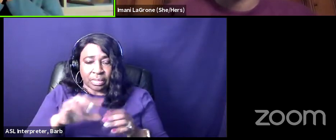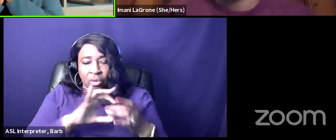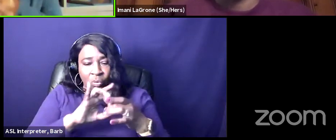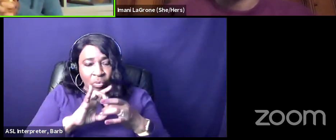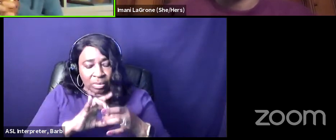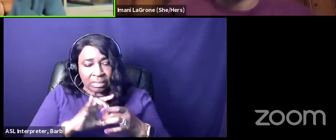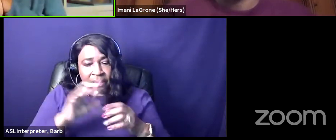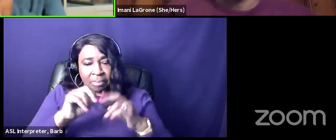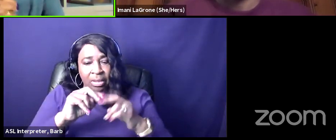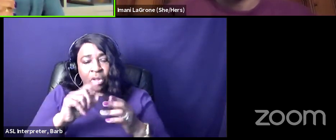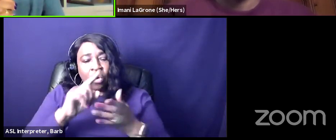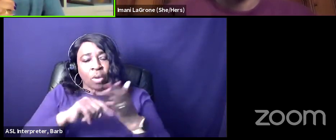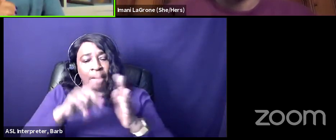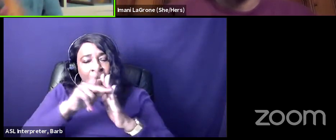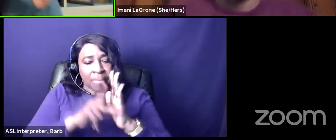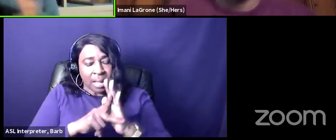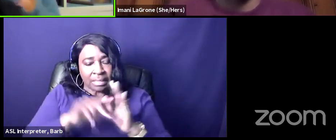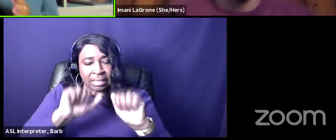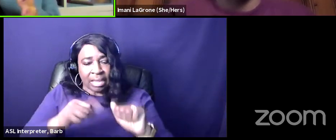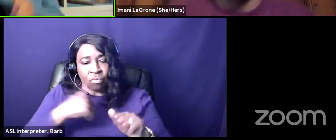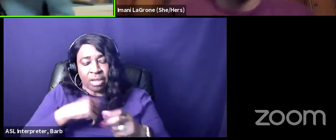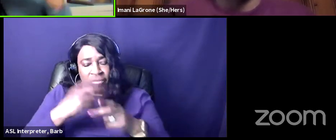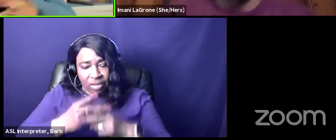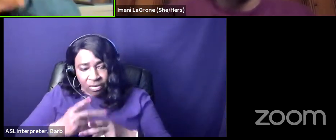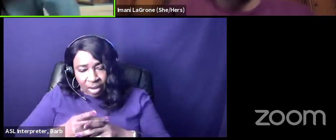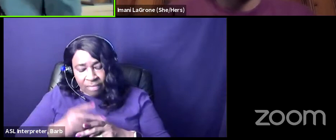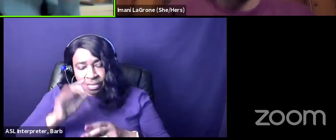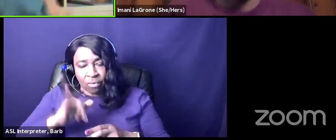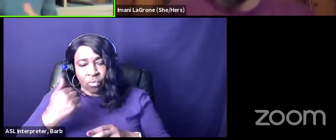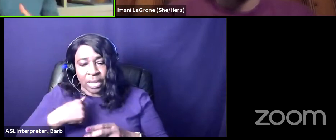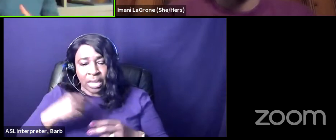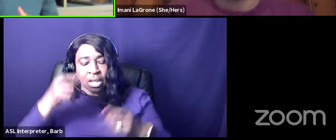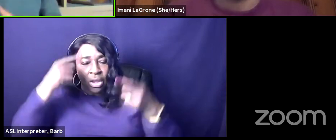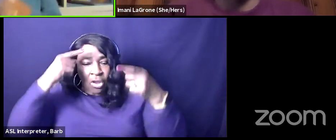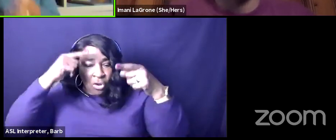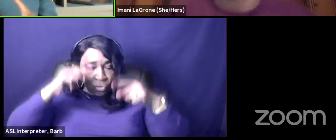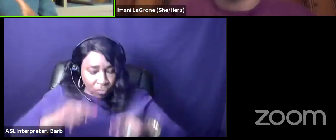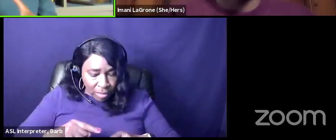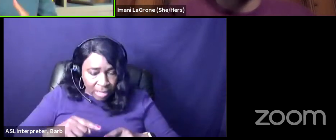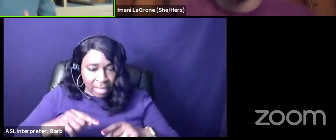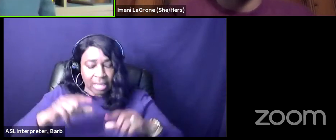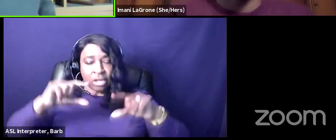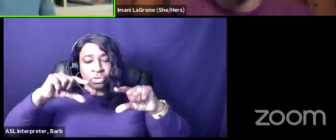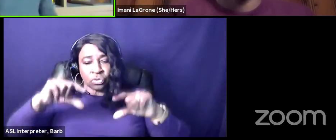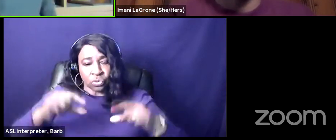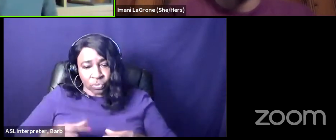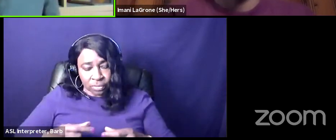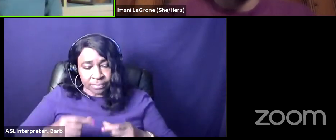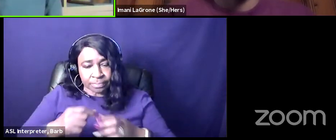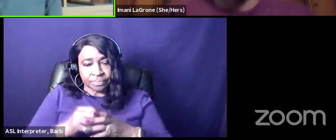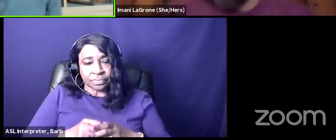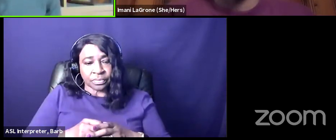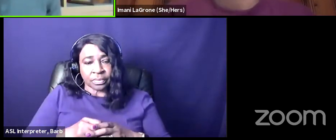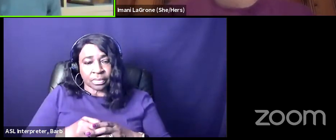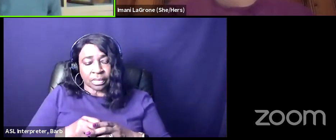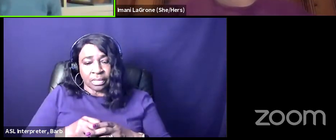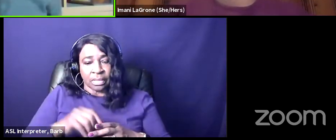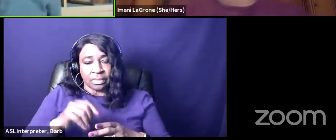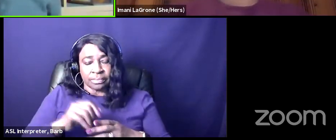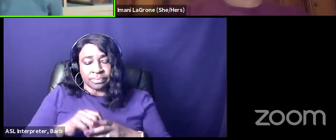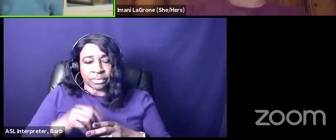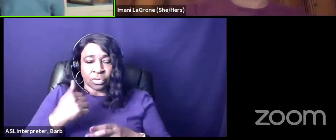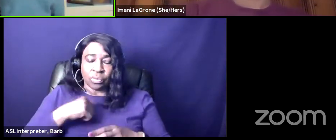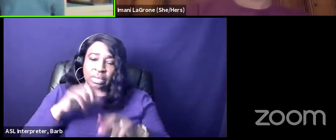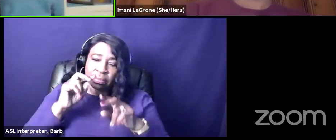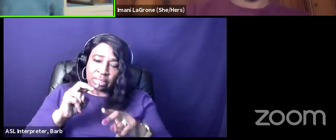where we are actually aligned so that we can get more as a collective as a group so that's the antithesis of what ados is saying